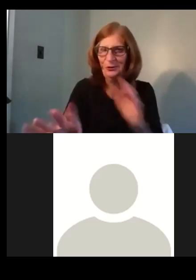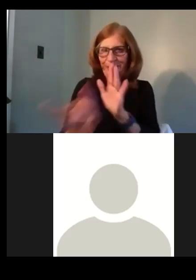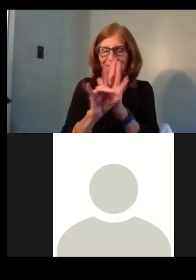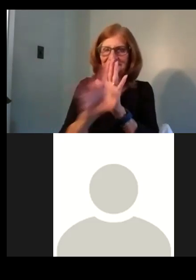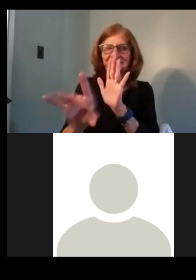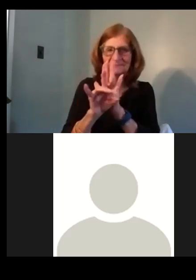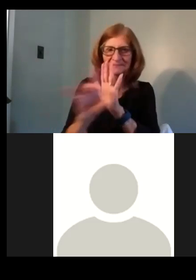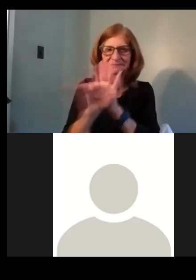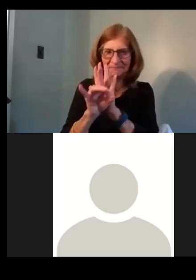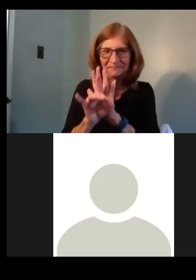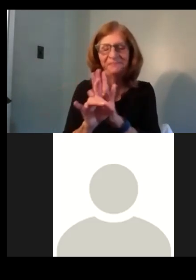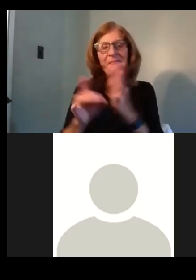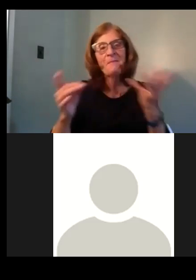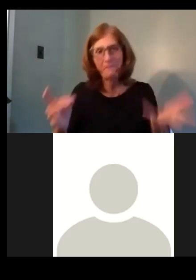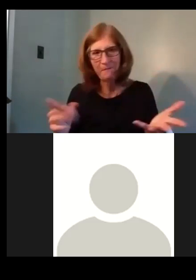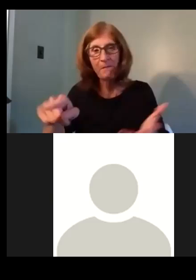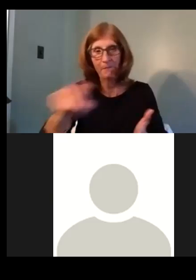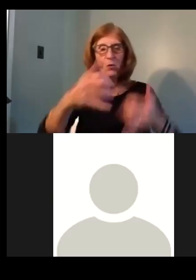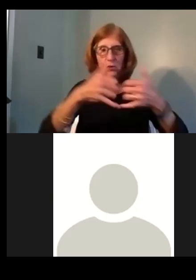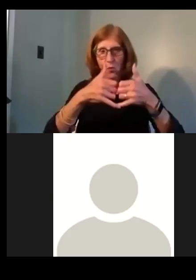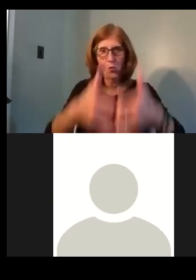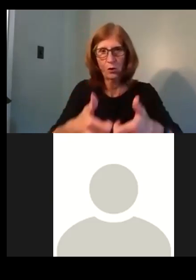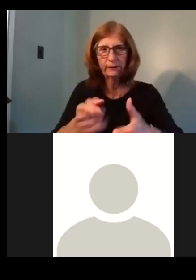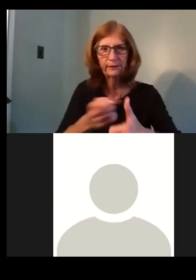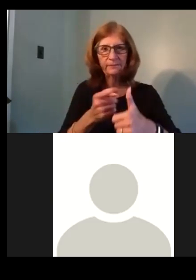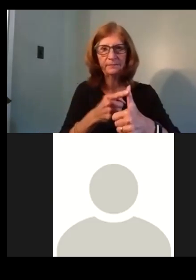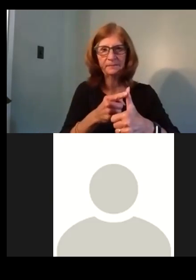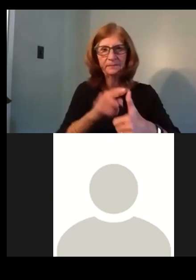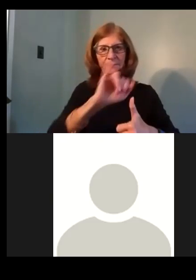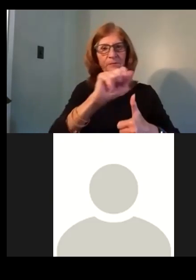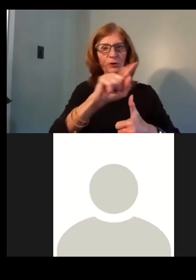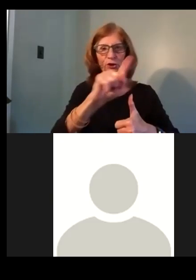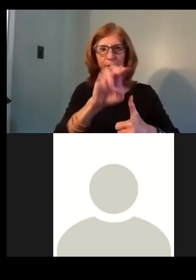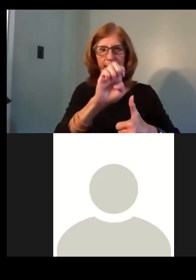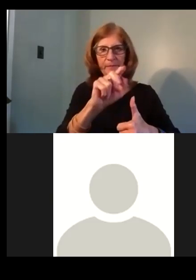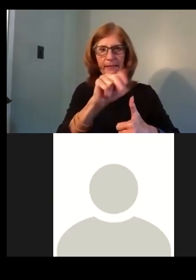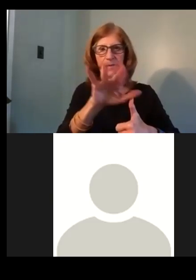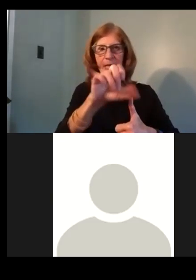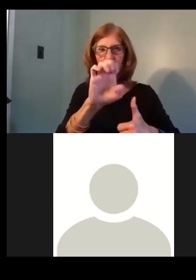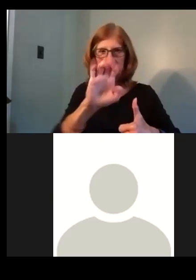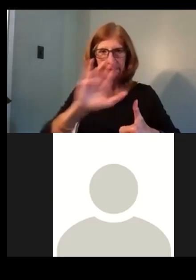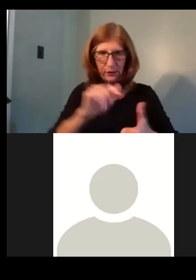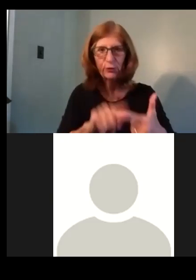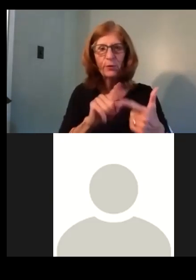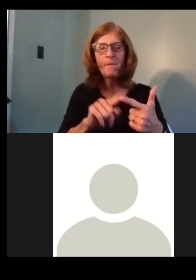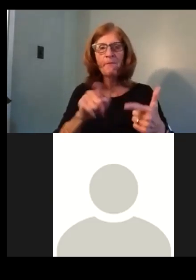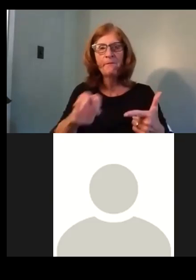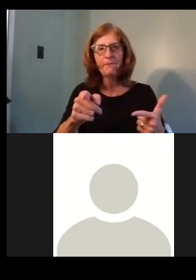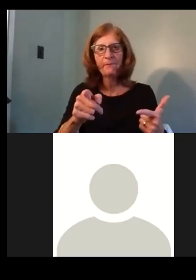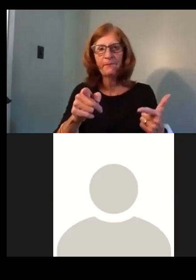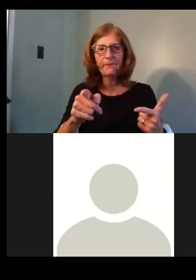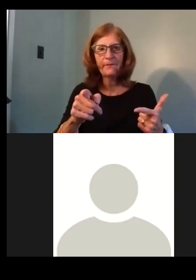the, the awardees for this year are, uh, the Jasmine Nyree Center's Community Access Project